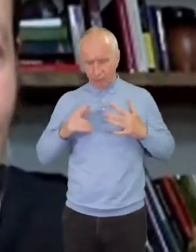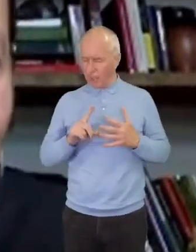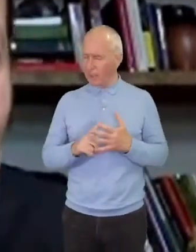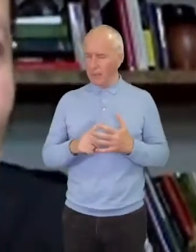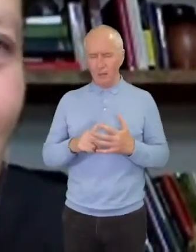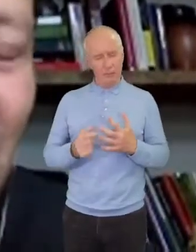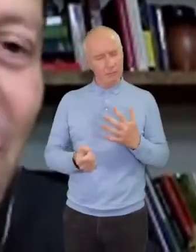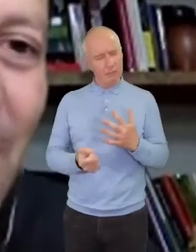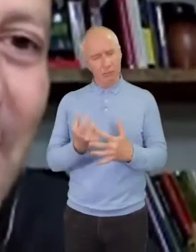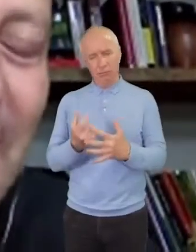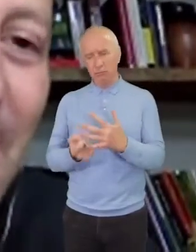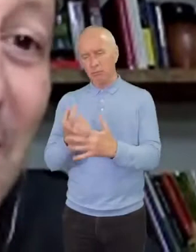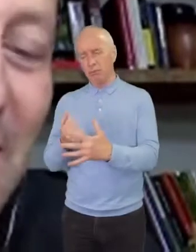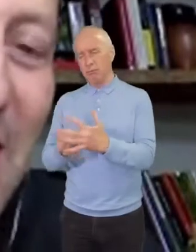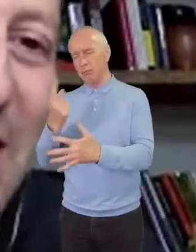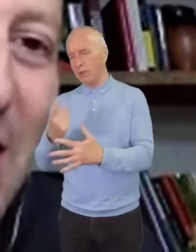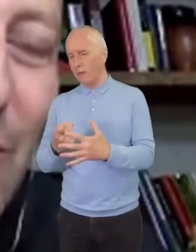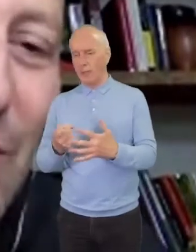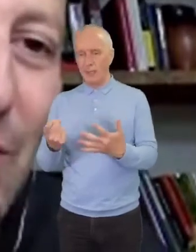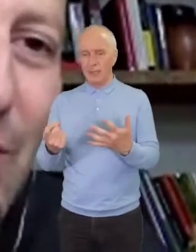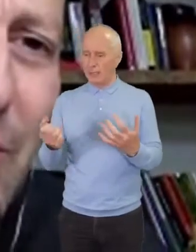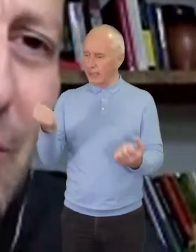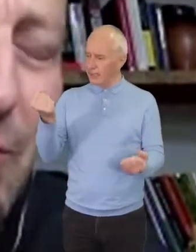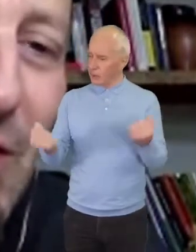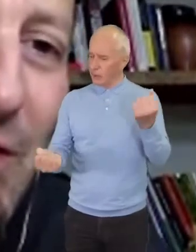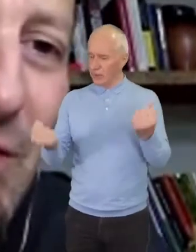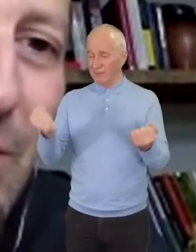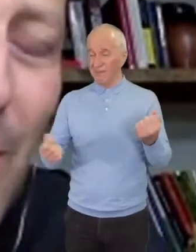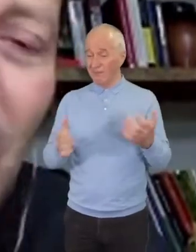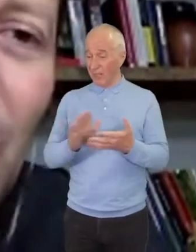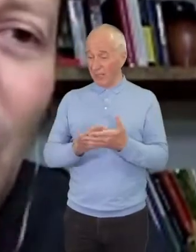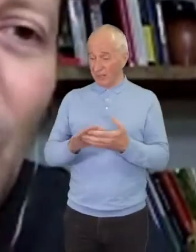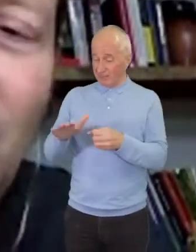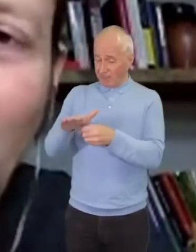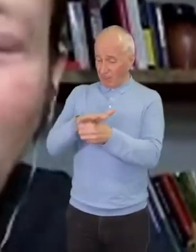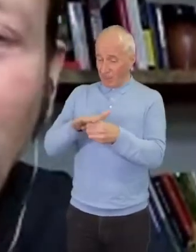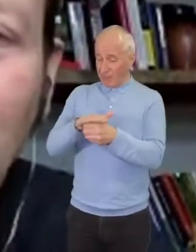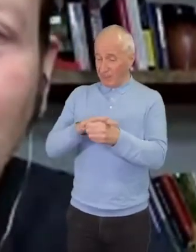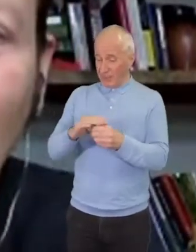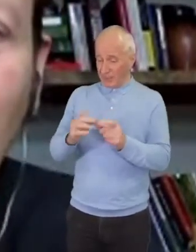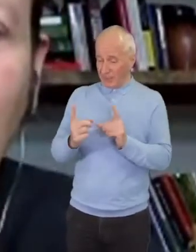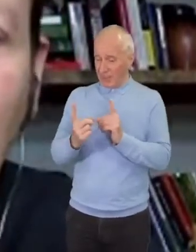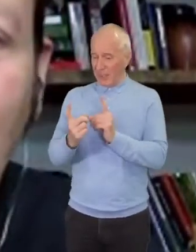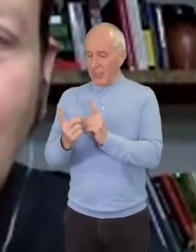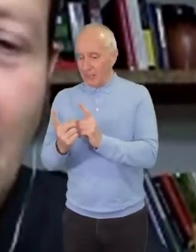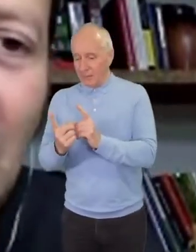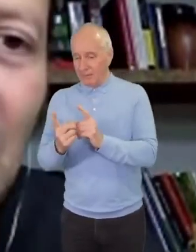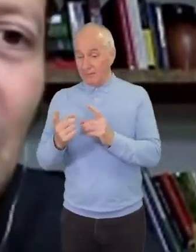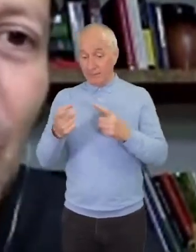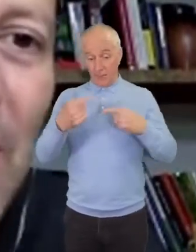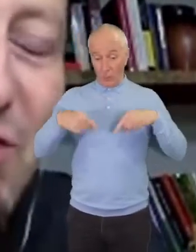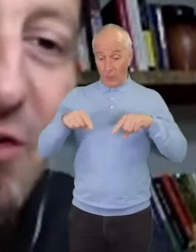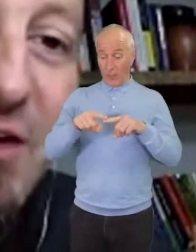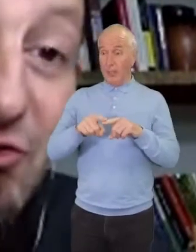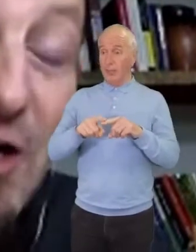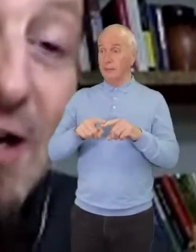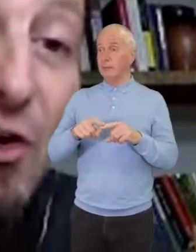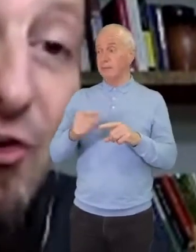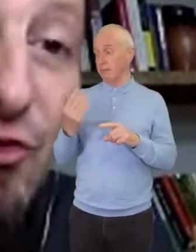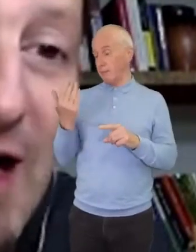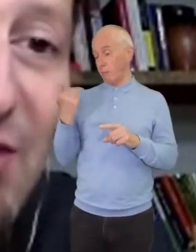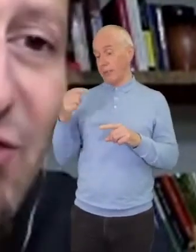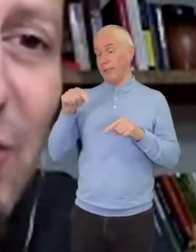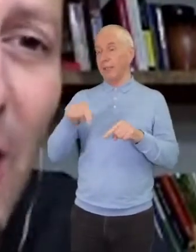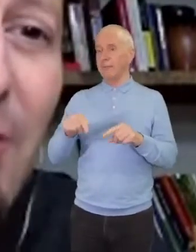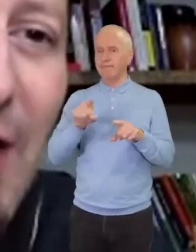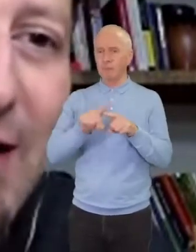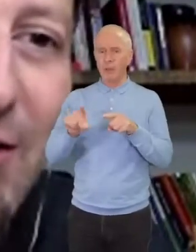is that proximity. mean, you know, for part of what we've really been doing recently is trying